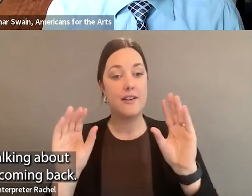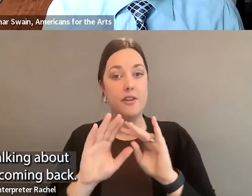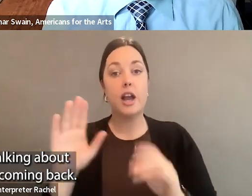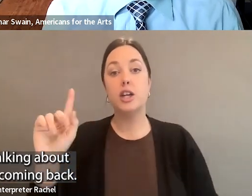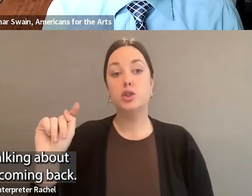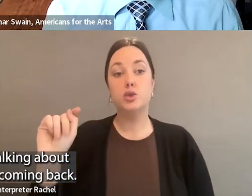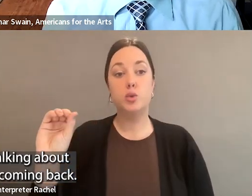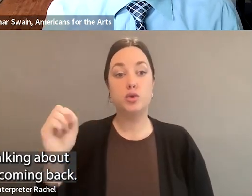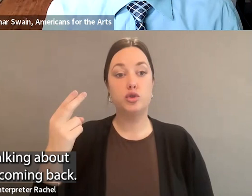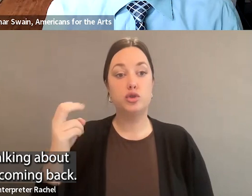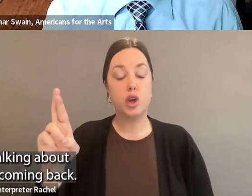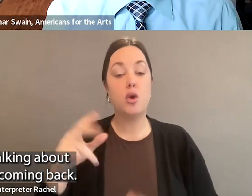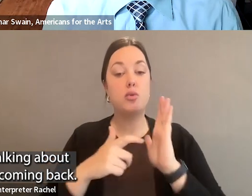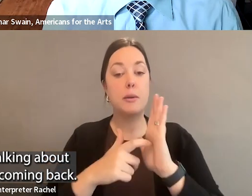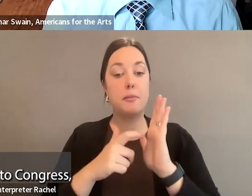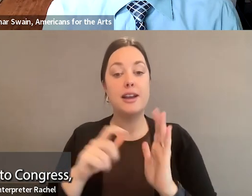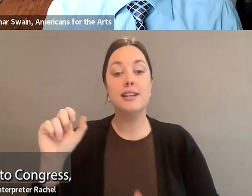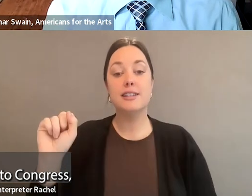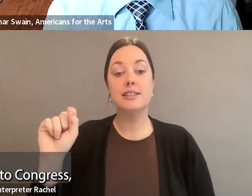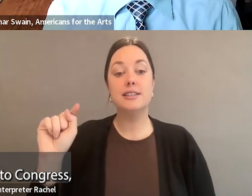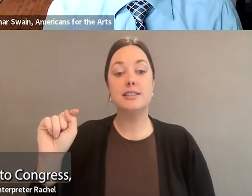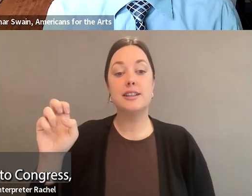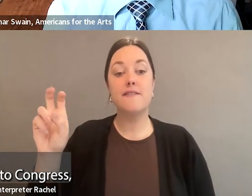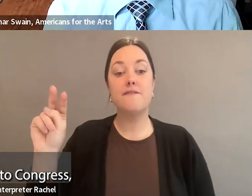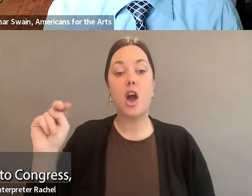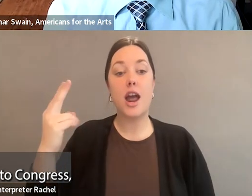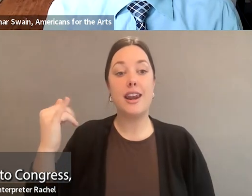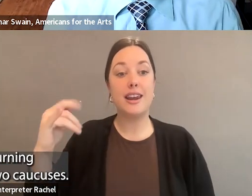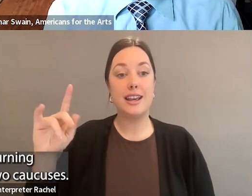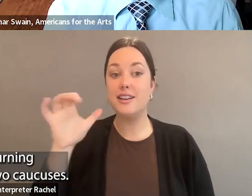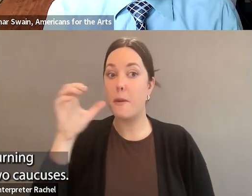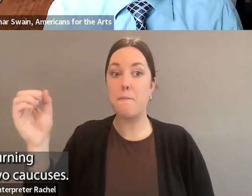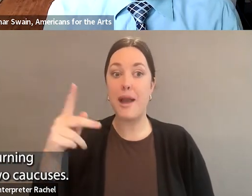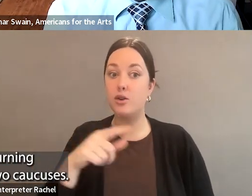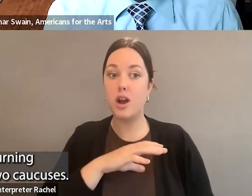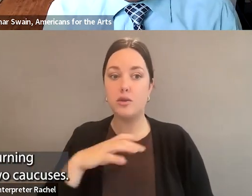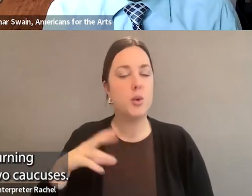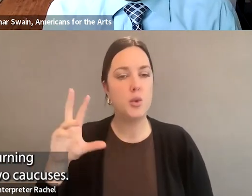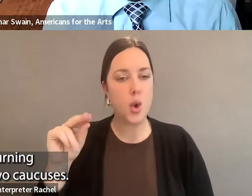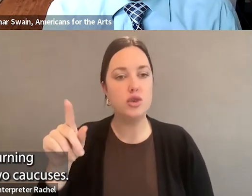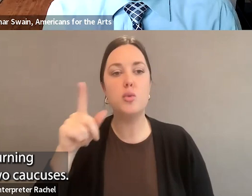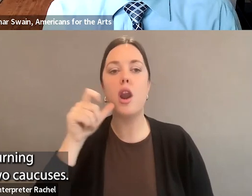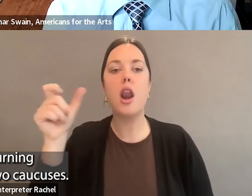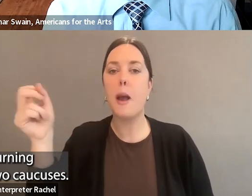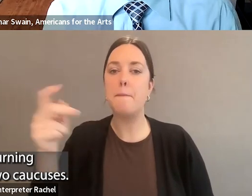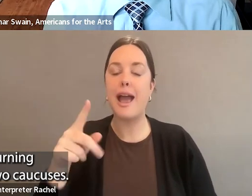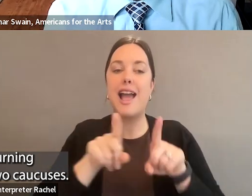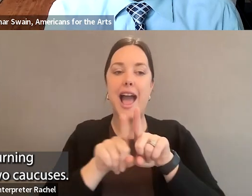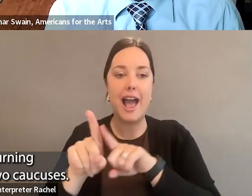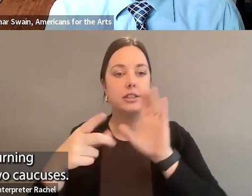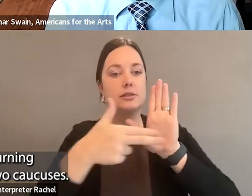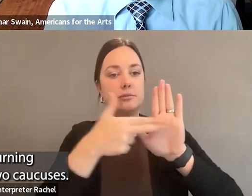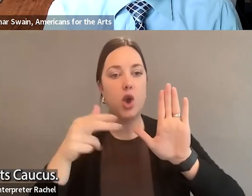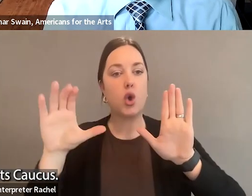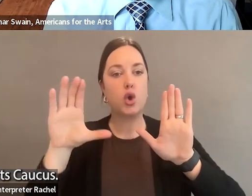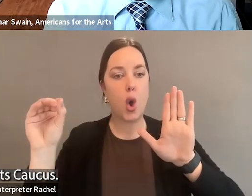talking about Representative Stefanik not coming back. It's not that she's not coming back to Congress, but she won't be returning as the co-chairs of those two